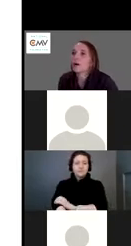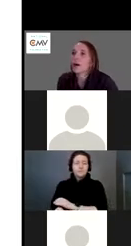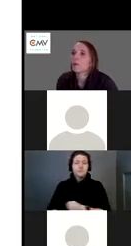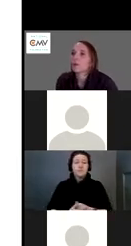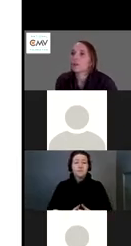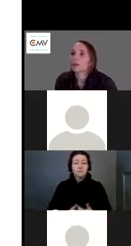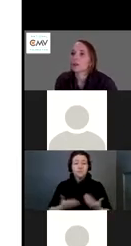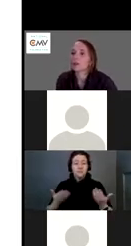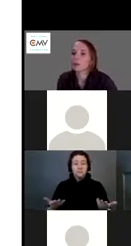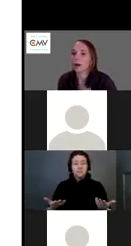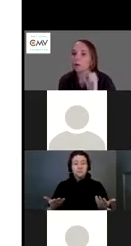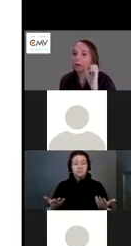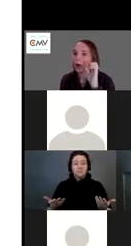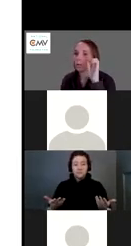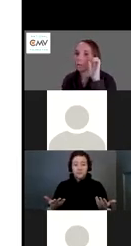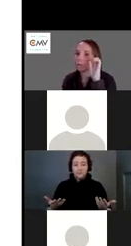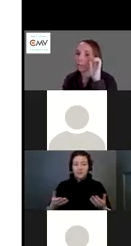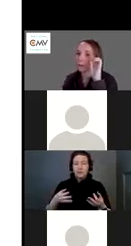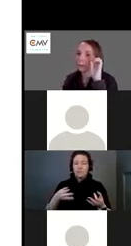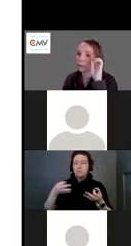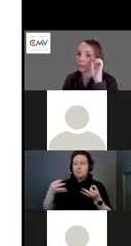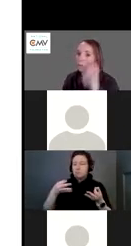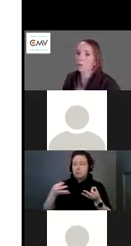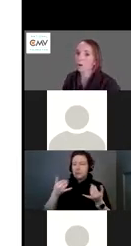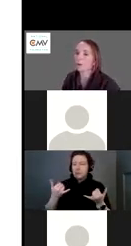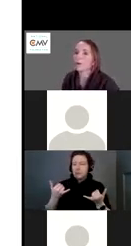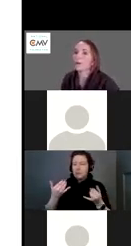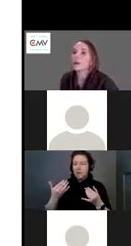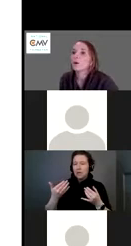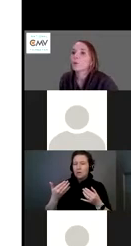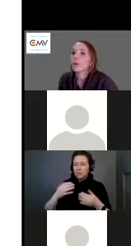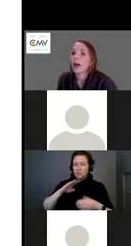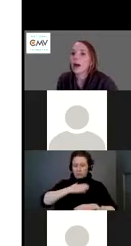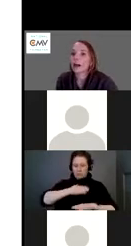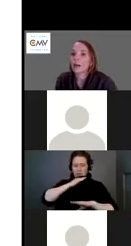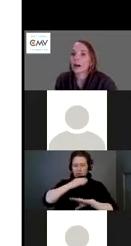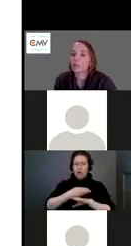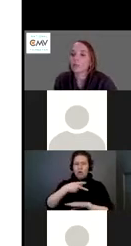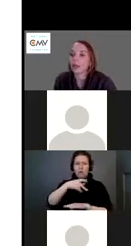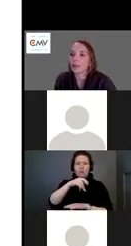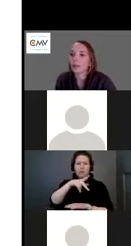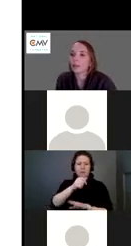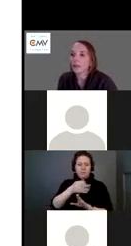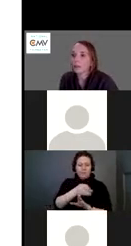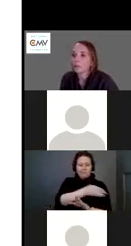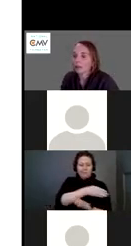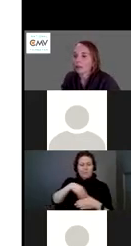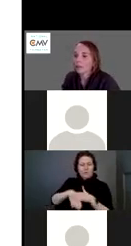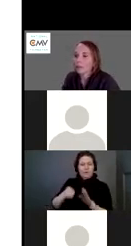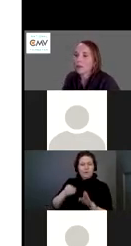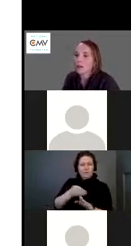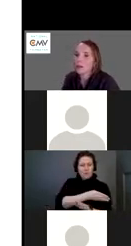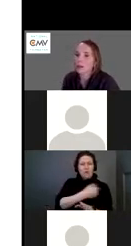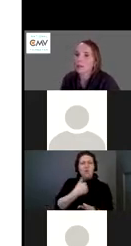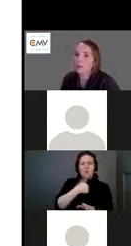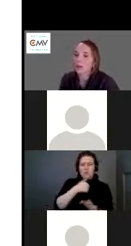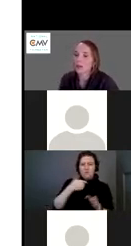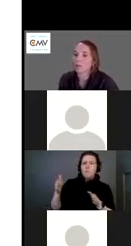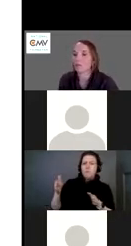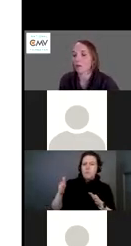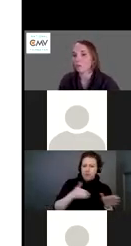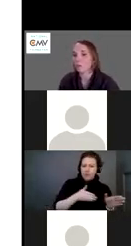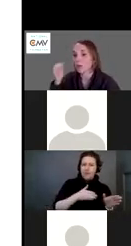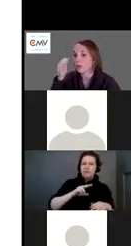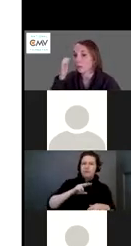So I want to share a little bit about before Pippa was born. We had a planned second pregnancy, and we